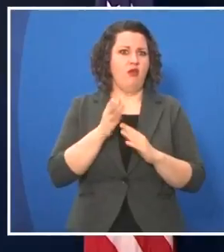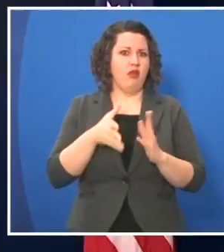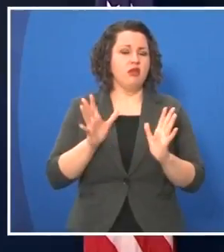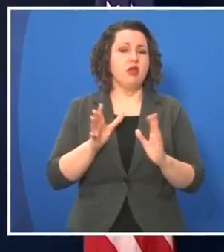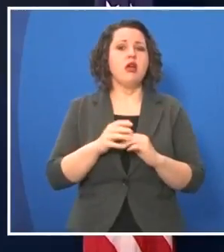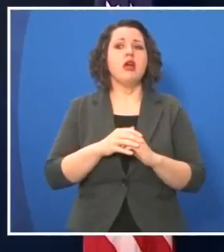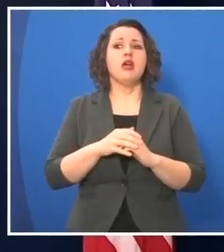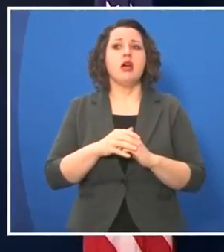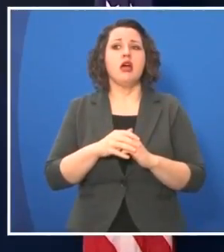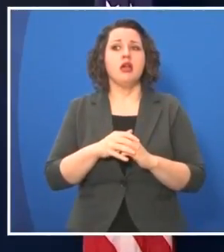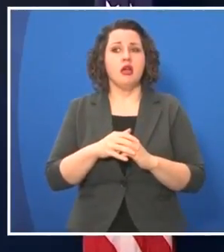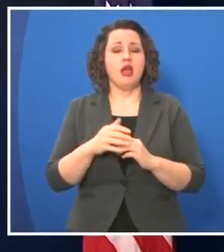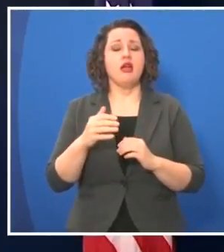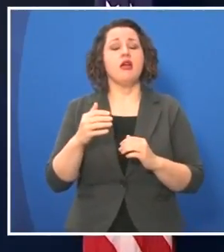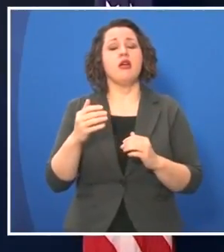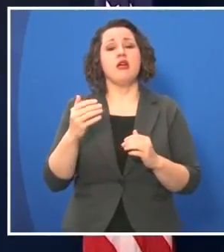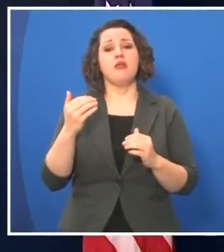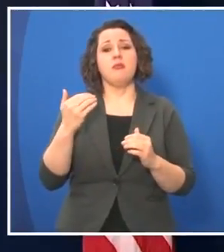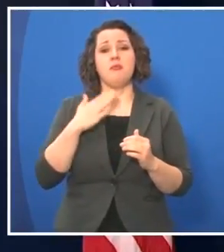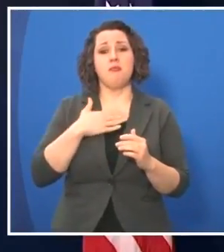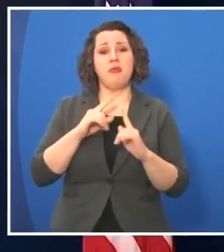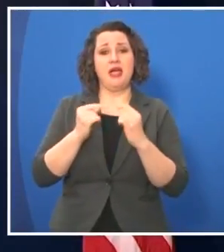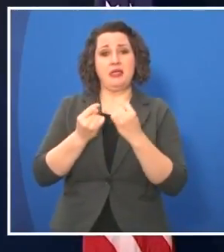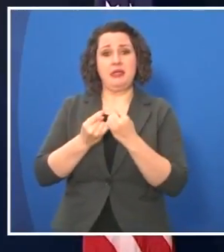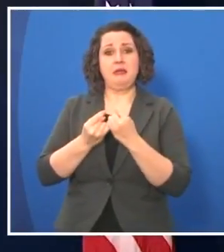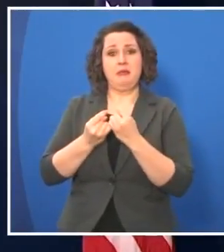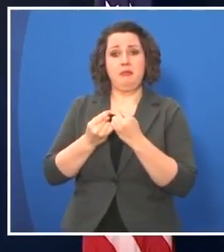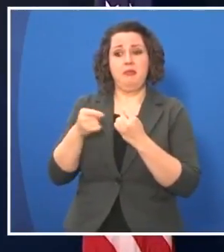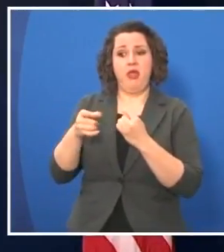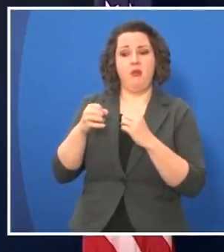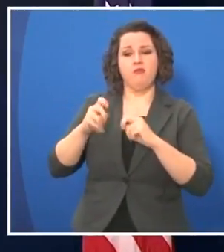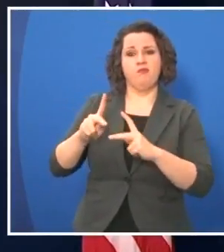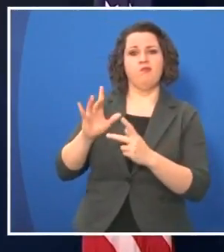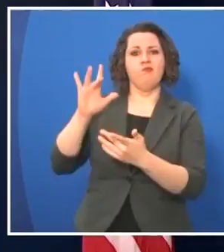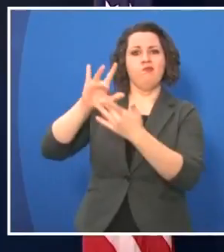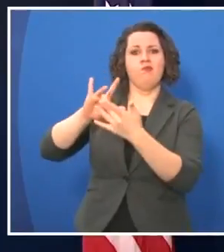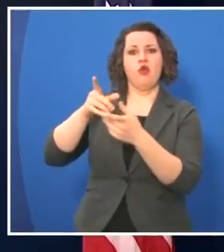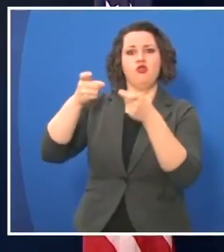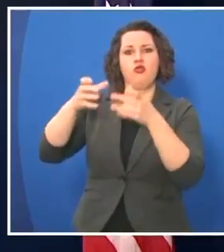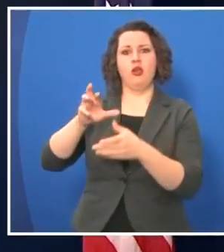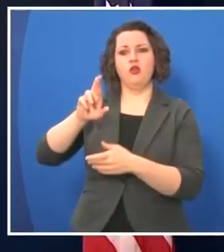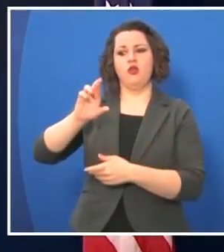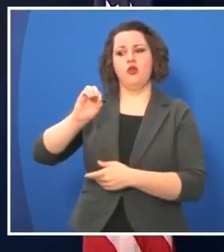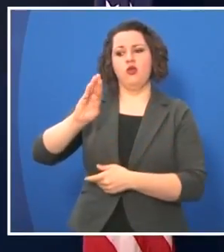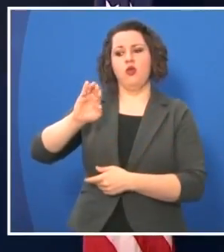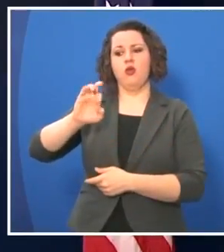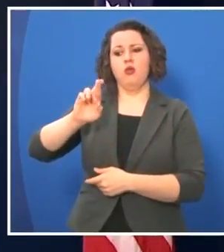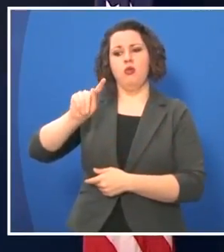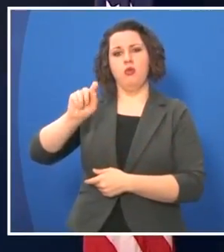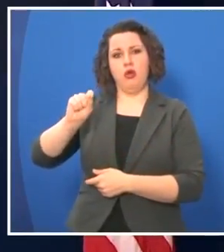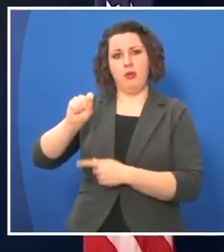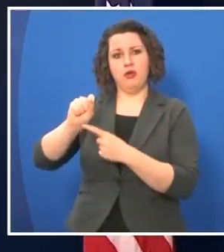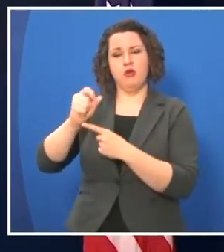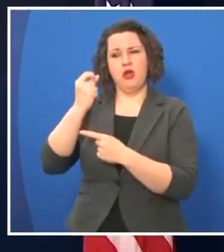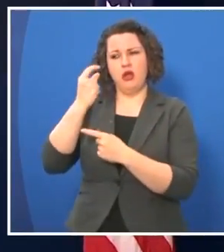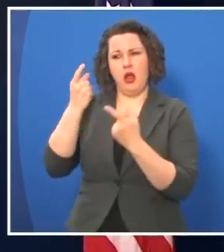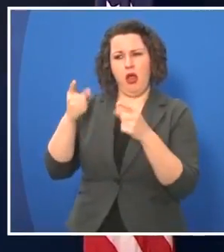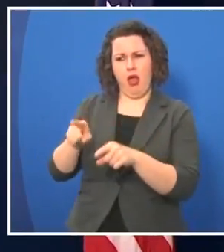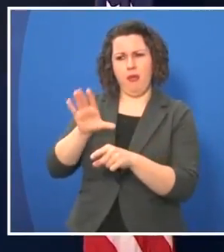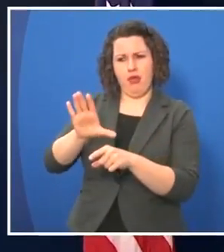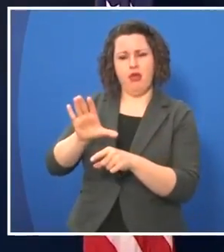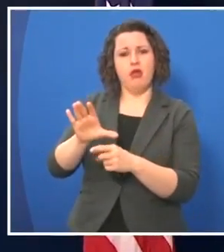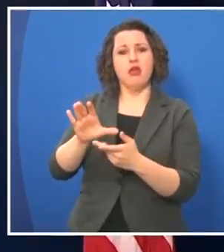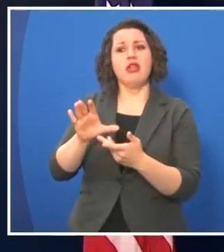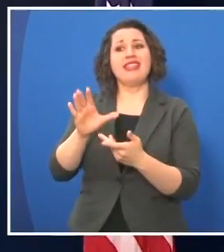We did have an opportunity for my team to reach out to Director Roberts to understand what had taken place, and it appears